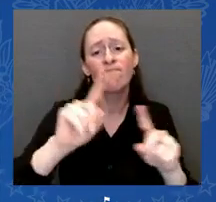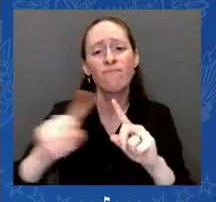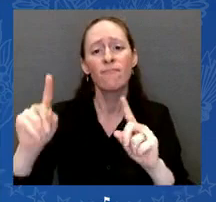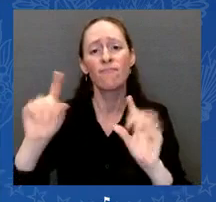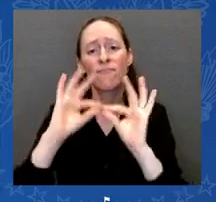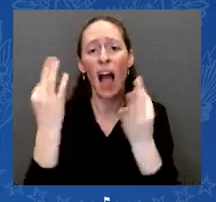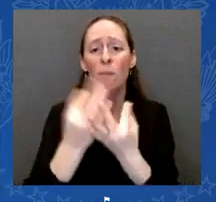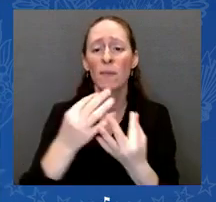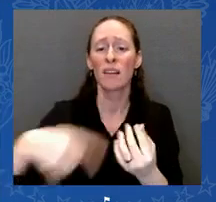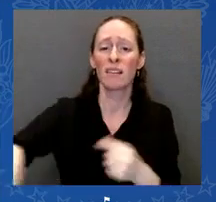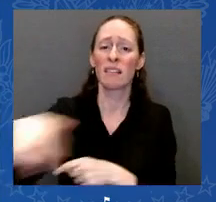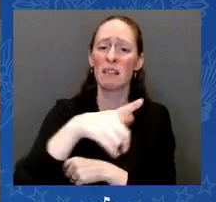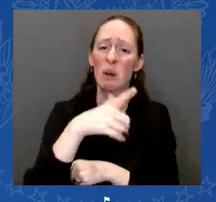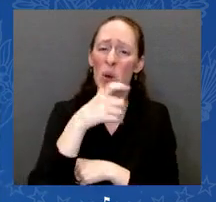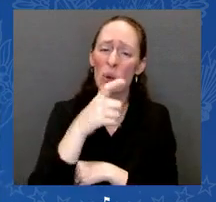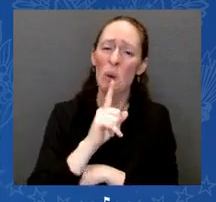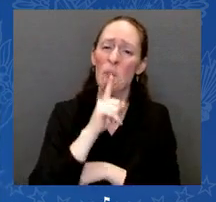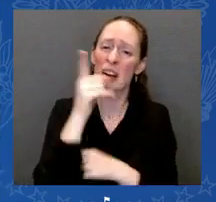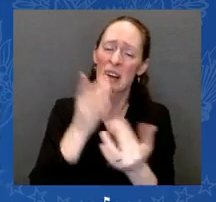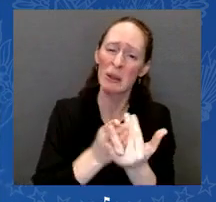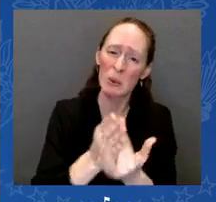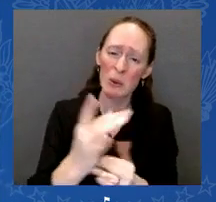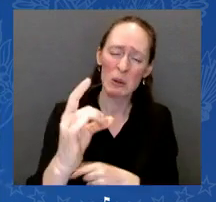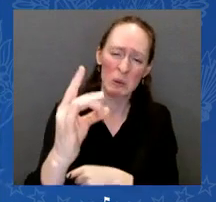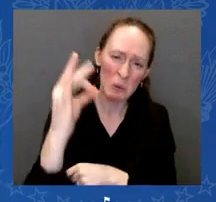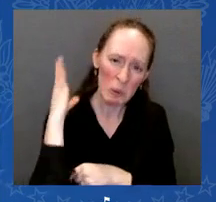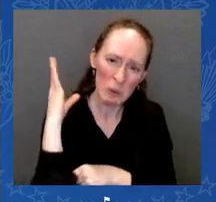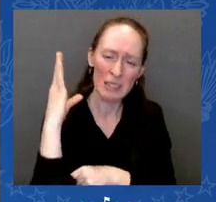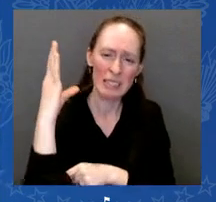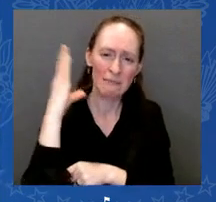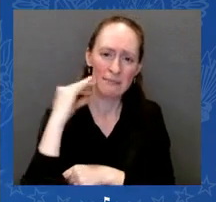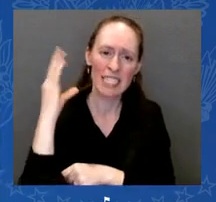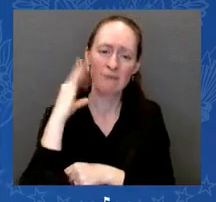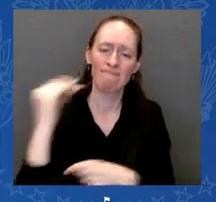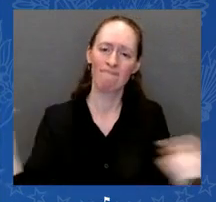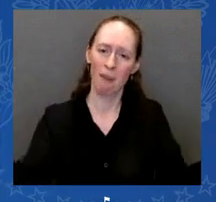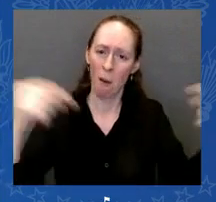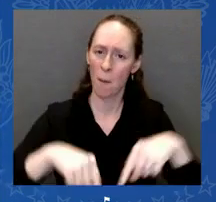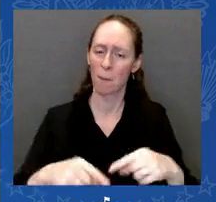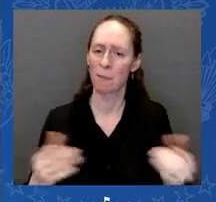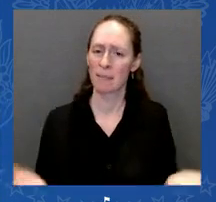circumstances. But I know a little bit what the loss feels like.